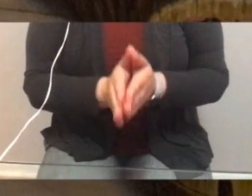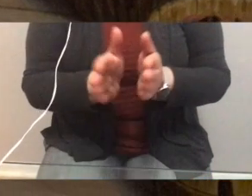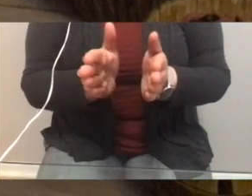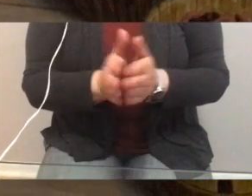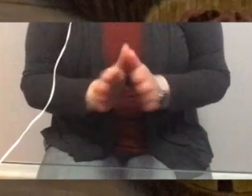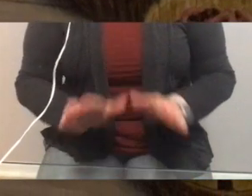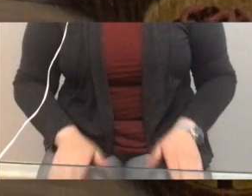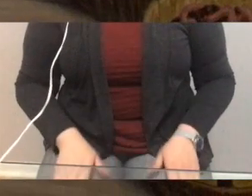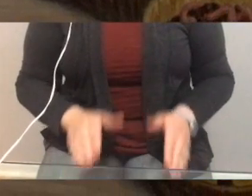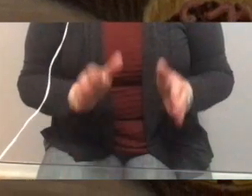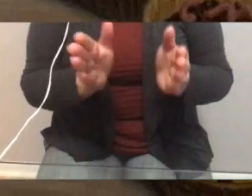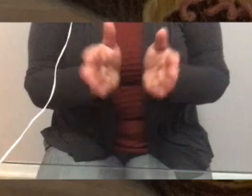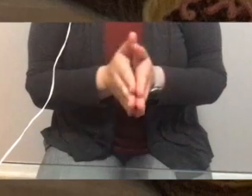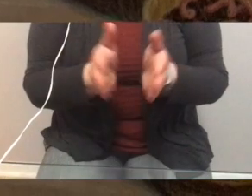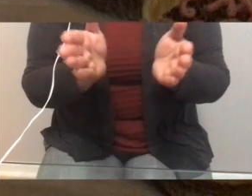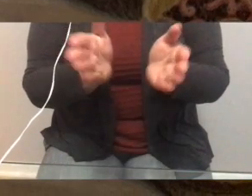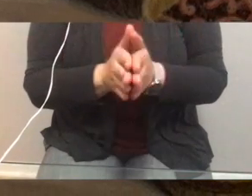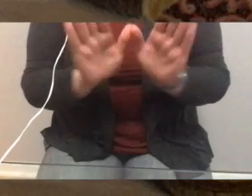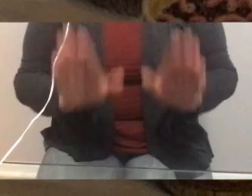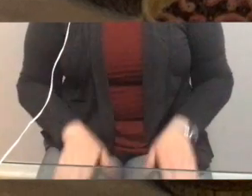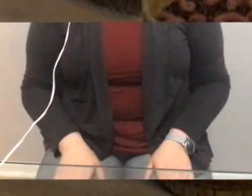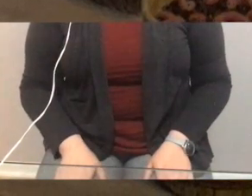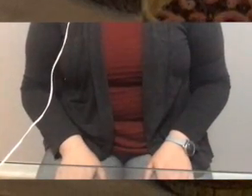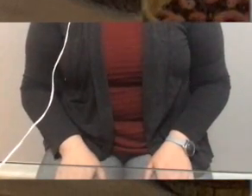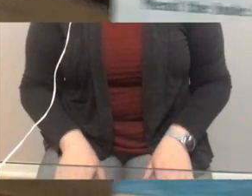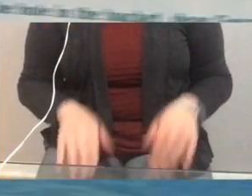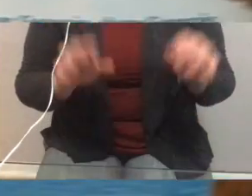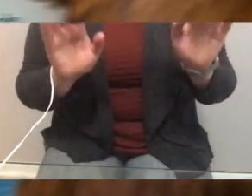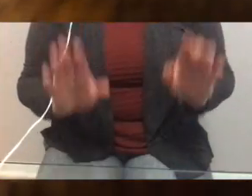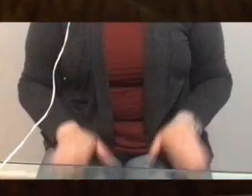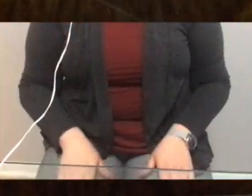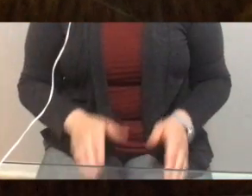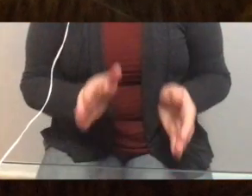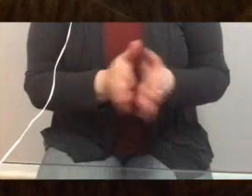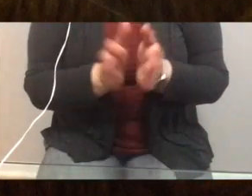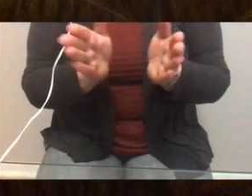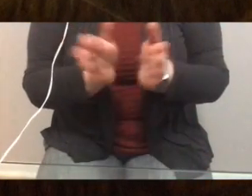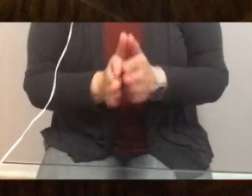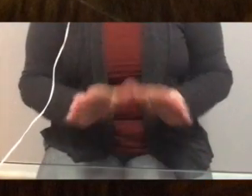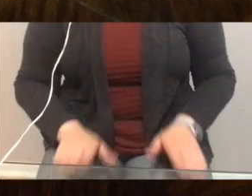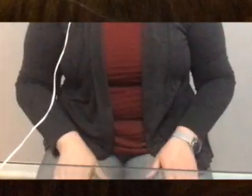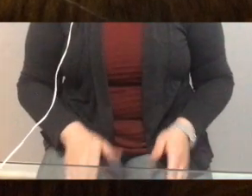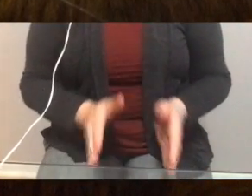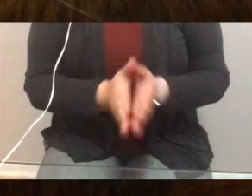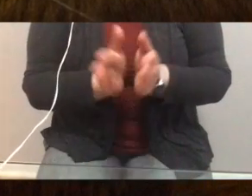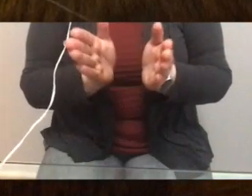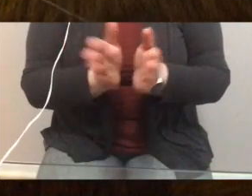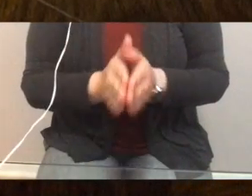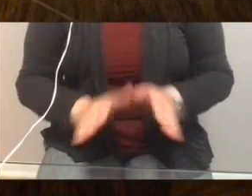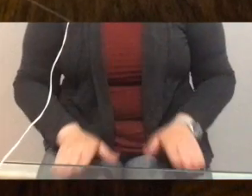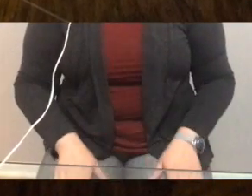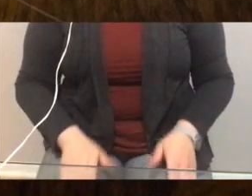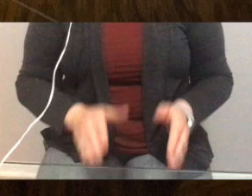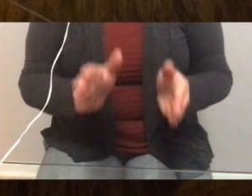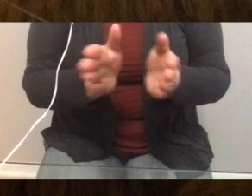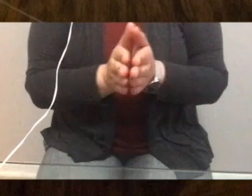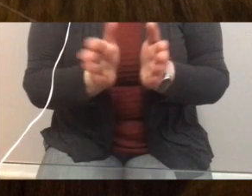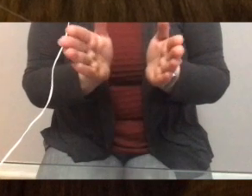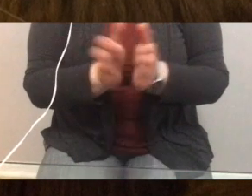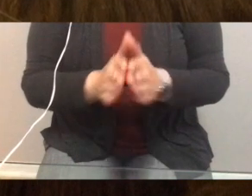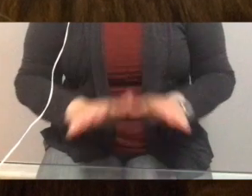bucket, dear Liza, a hole. Mend the hole in the bucket, dear